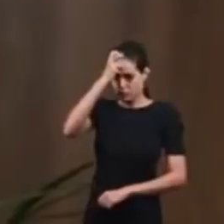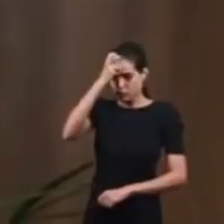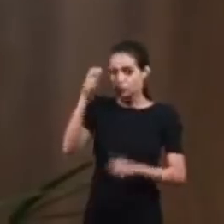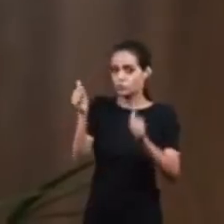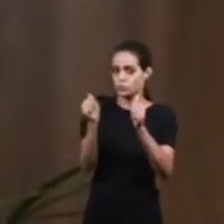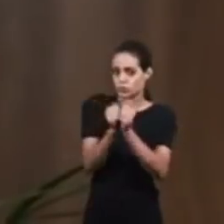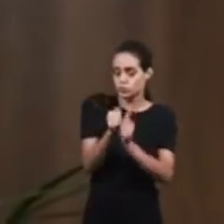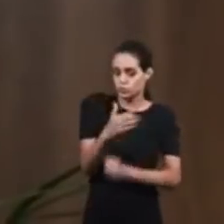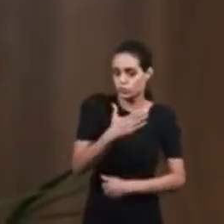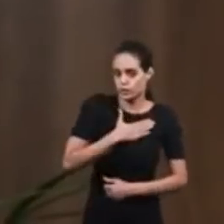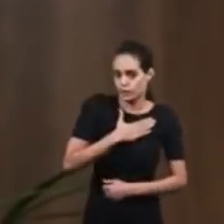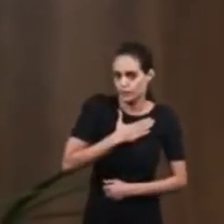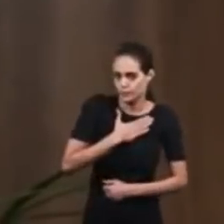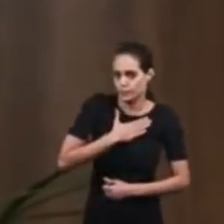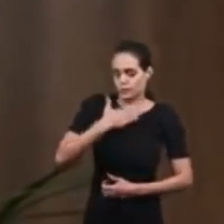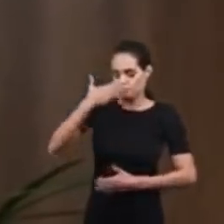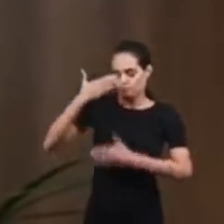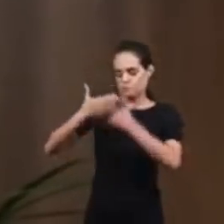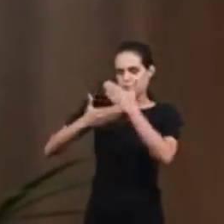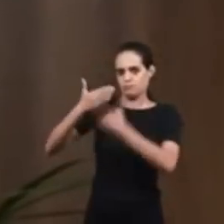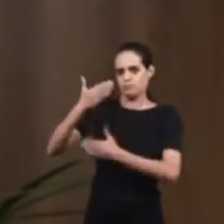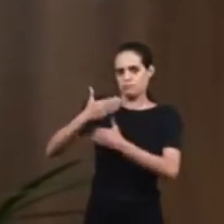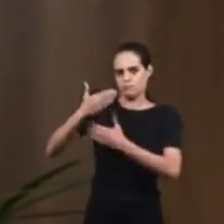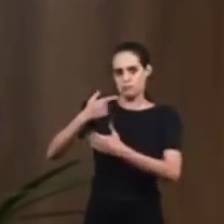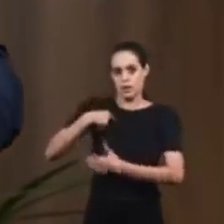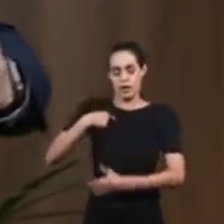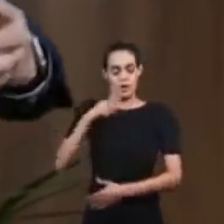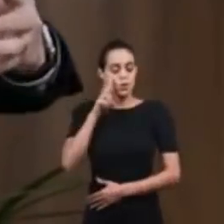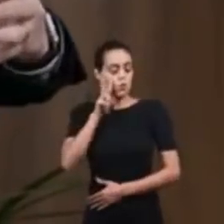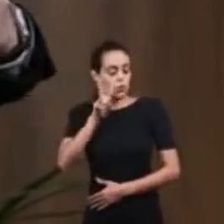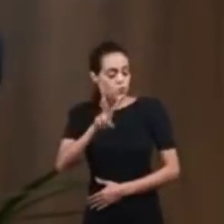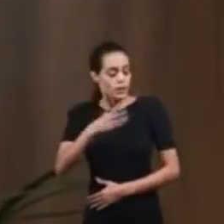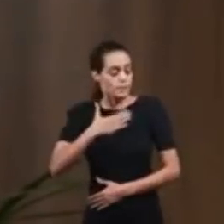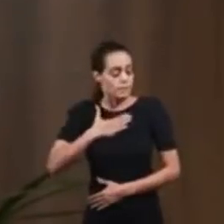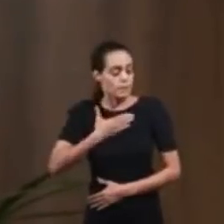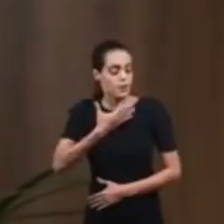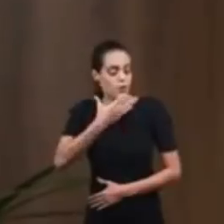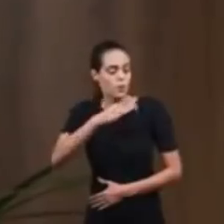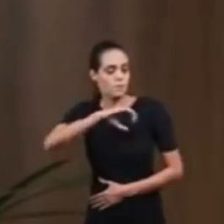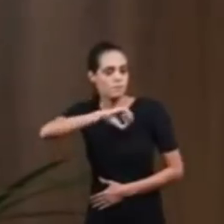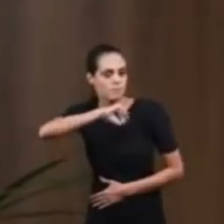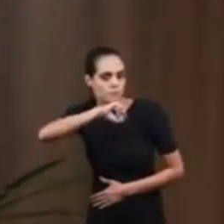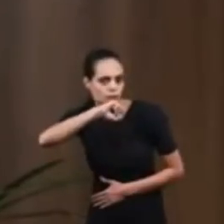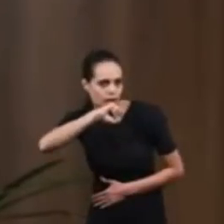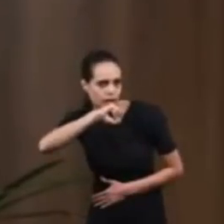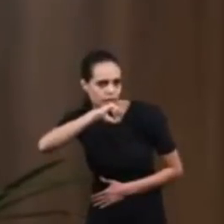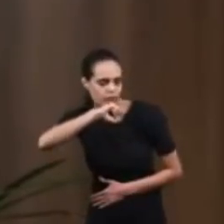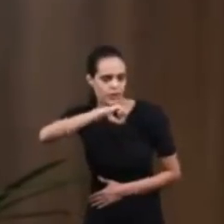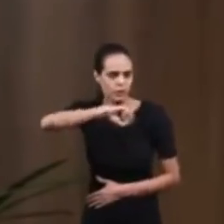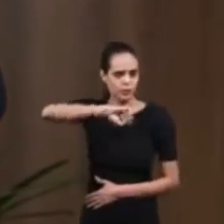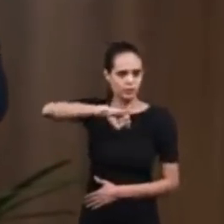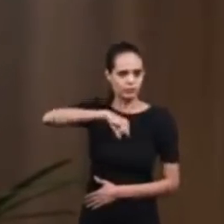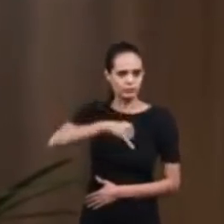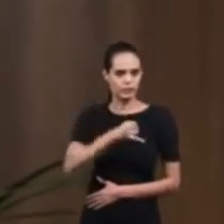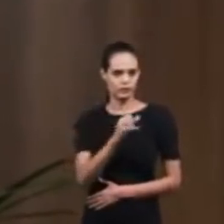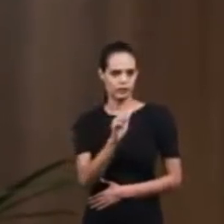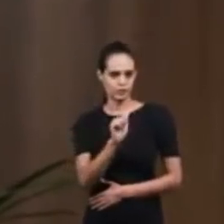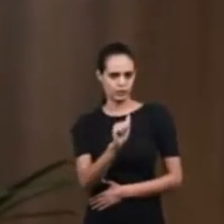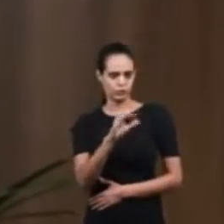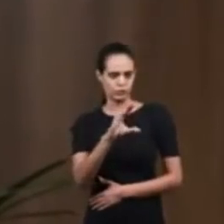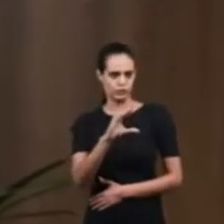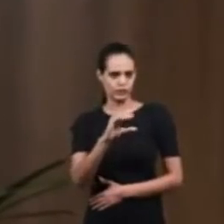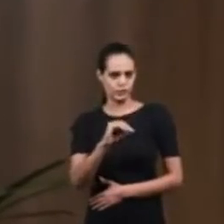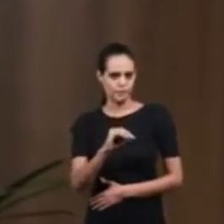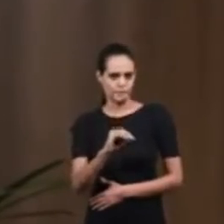You will bring to me, to my presence, my father, Jacob. I want my whole family with me.